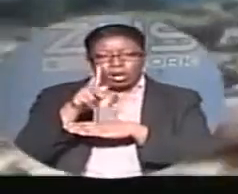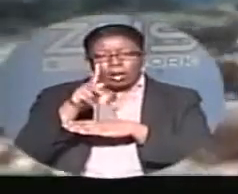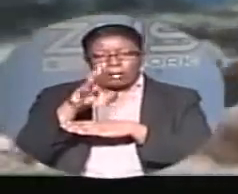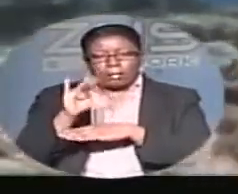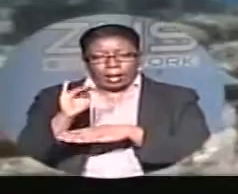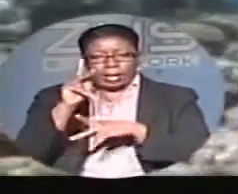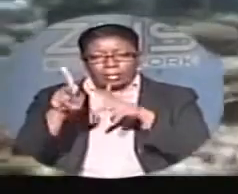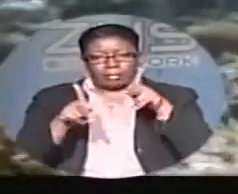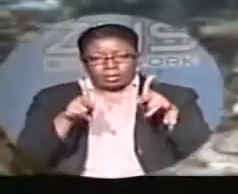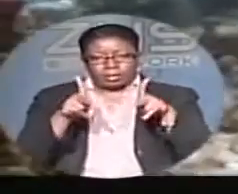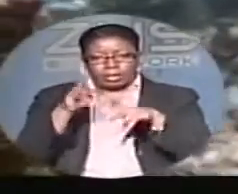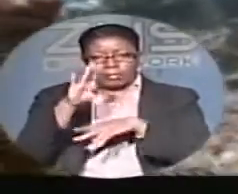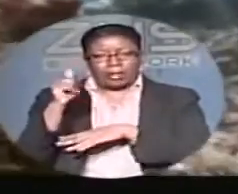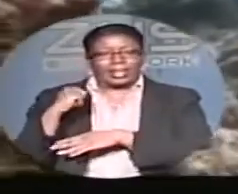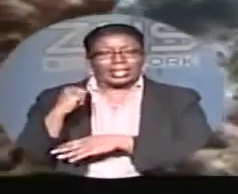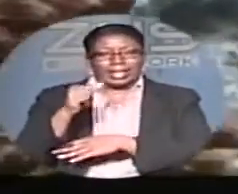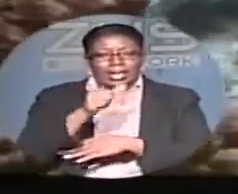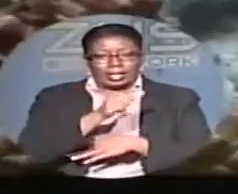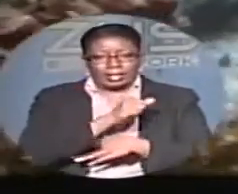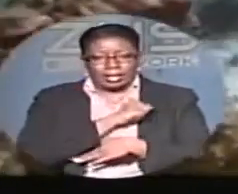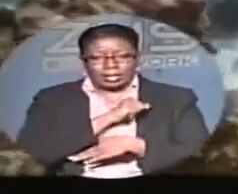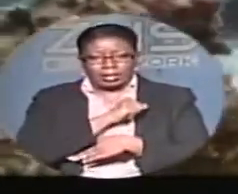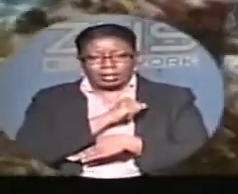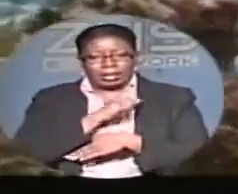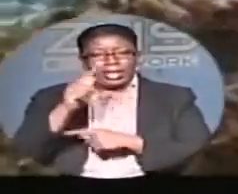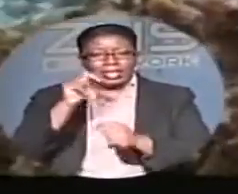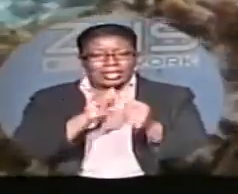at the Atlantis Theater. Sian Thompson, ZNS News.